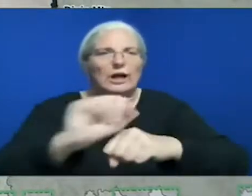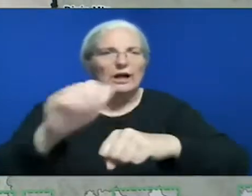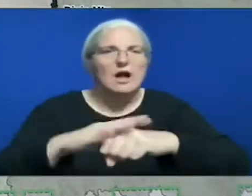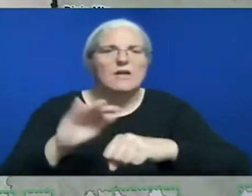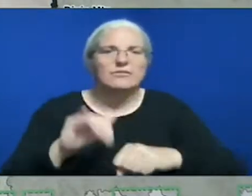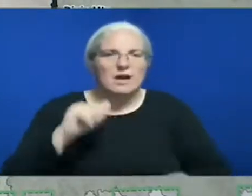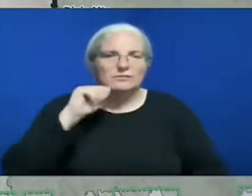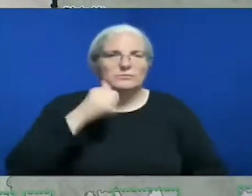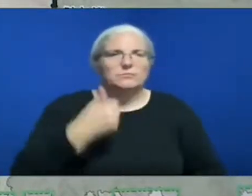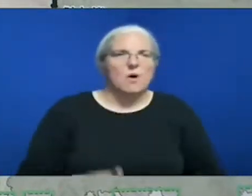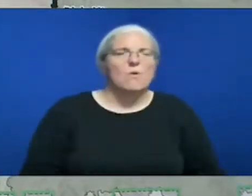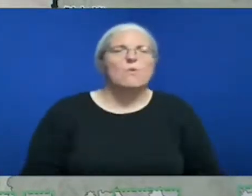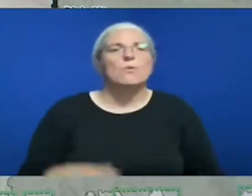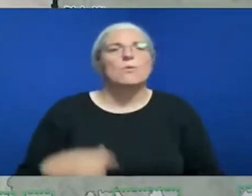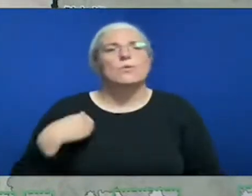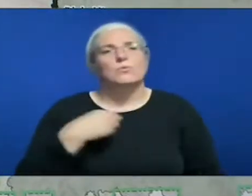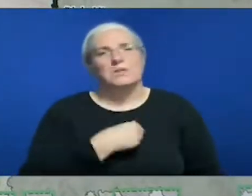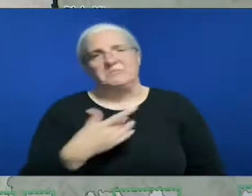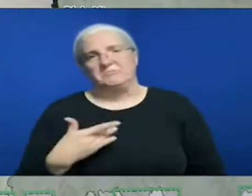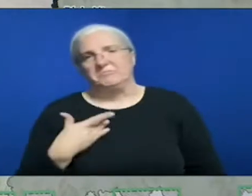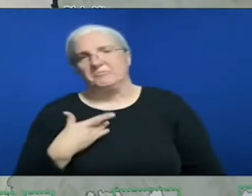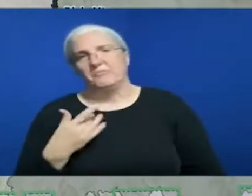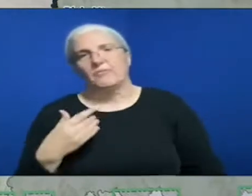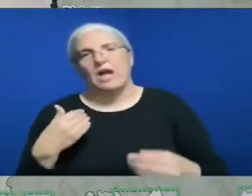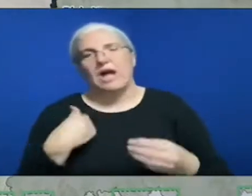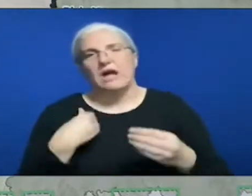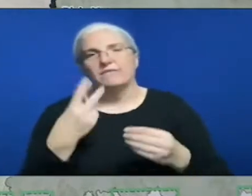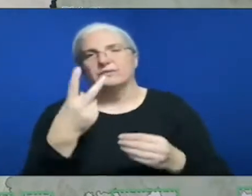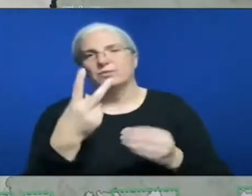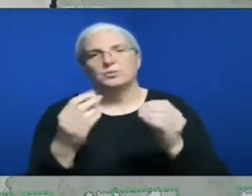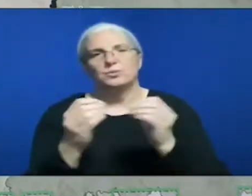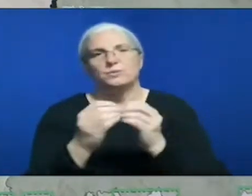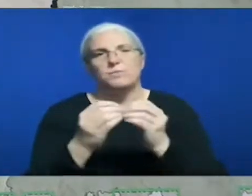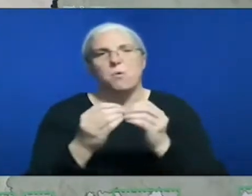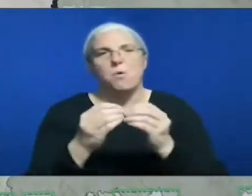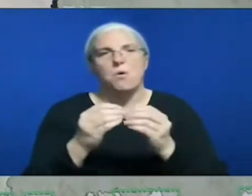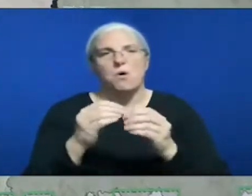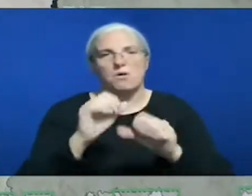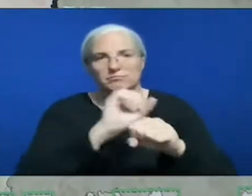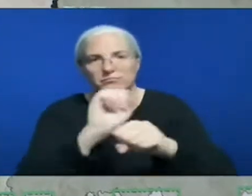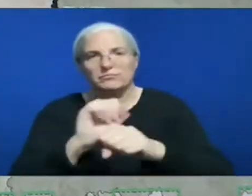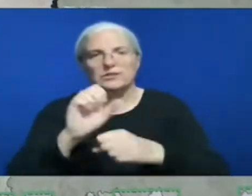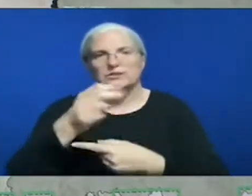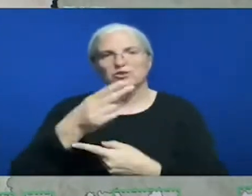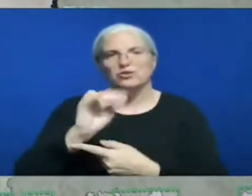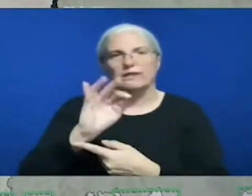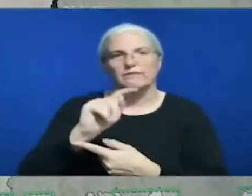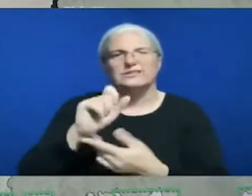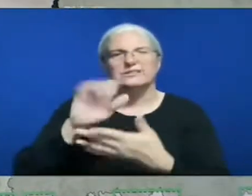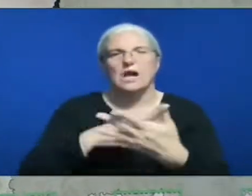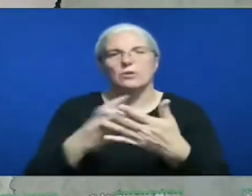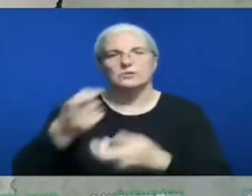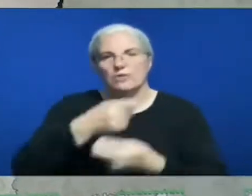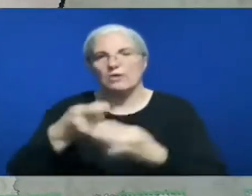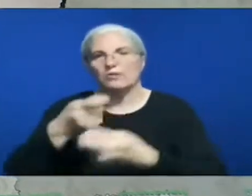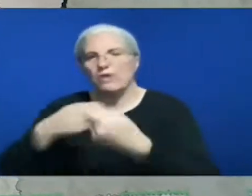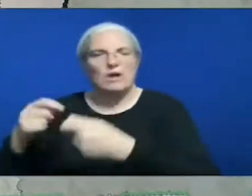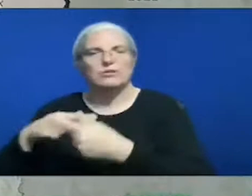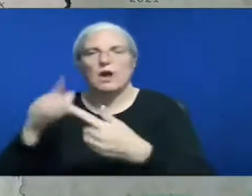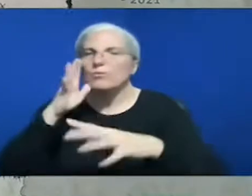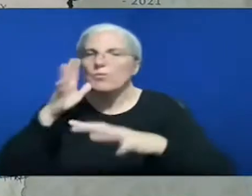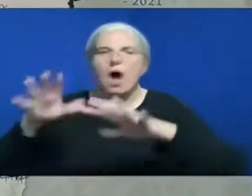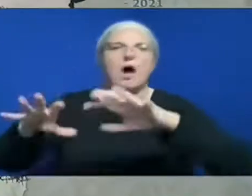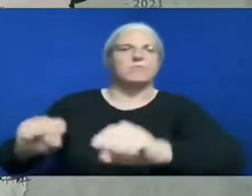they think that'll be looking good and we'll put that into a patrol status as well moving on down